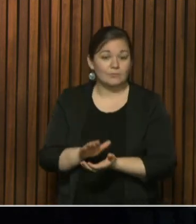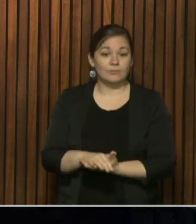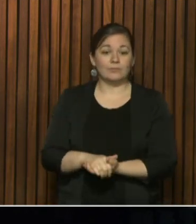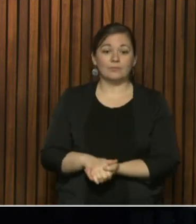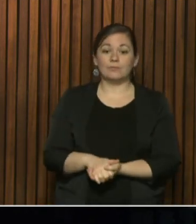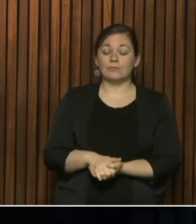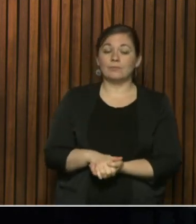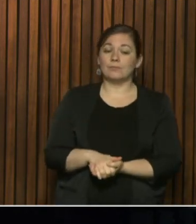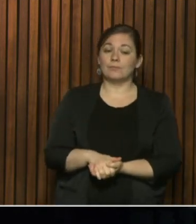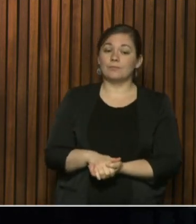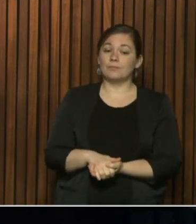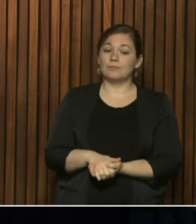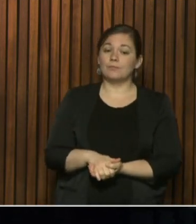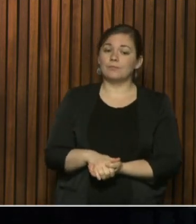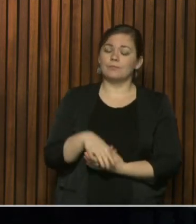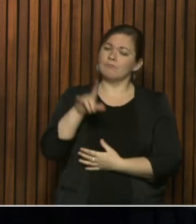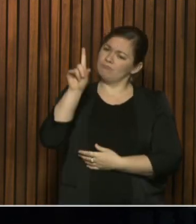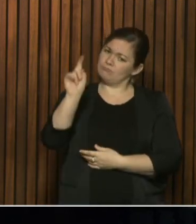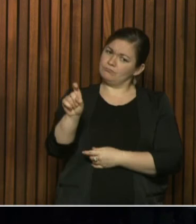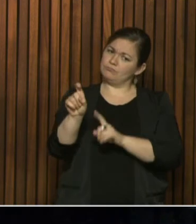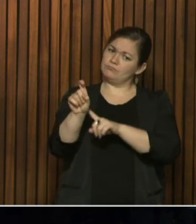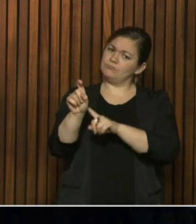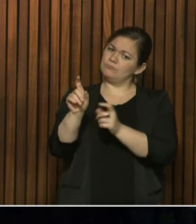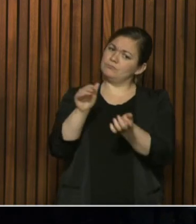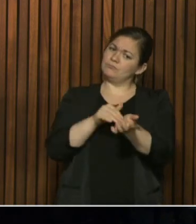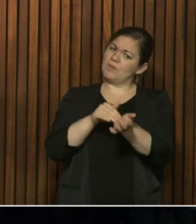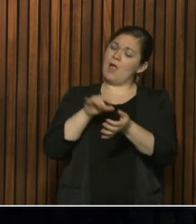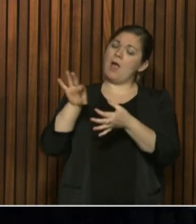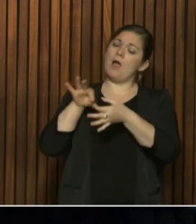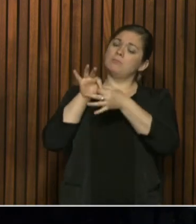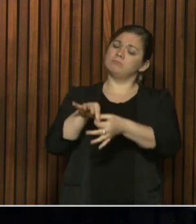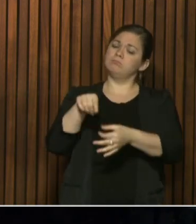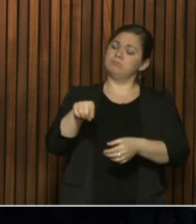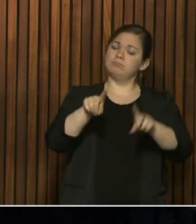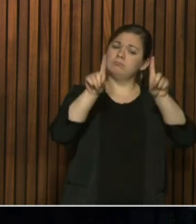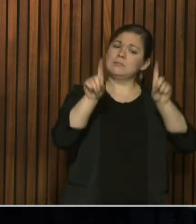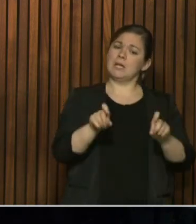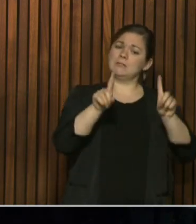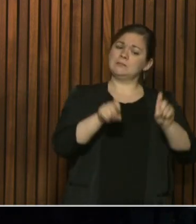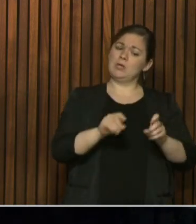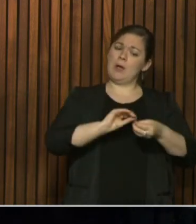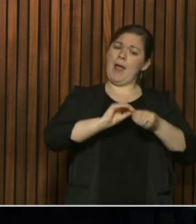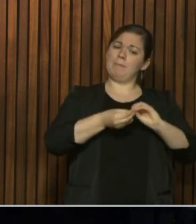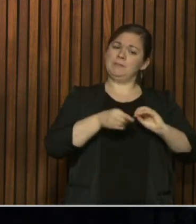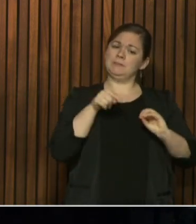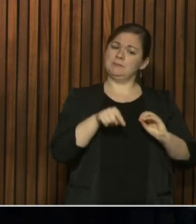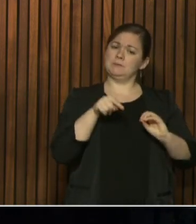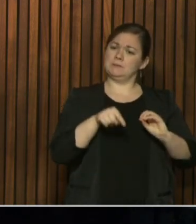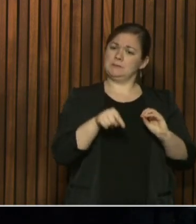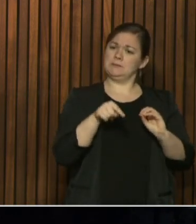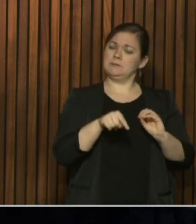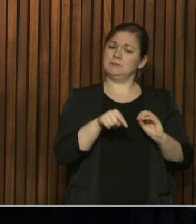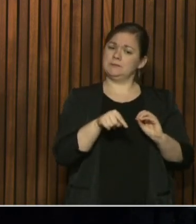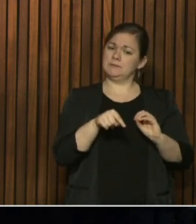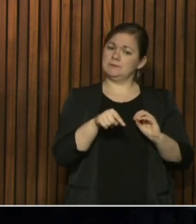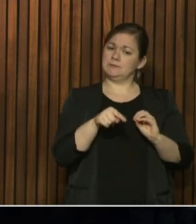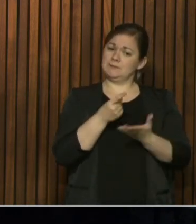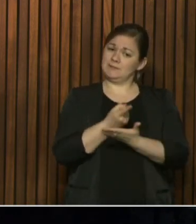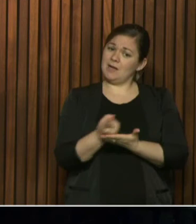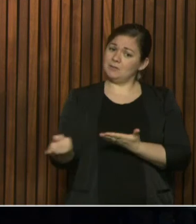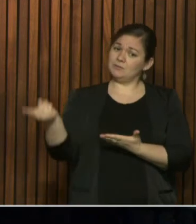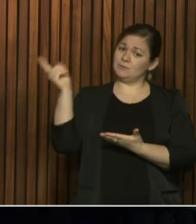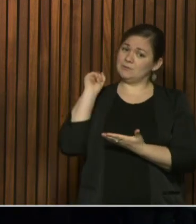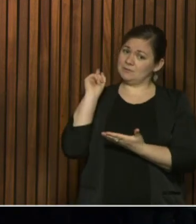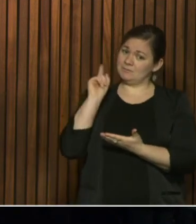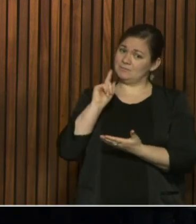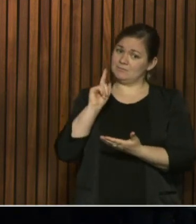I just have a question again about testing numbers, and that is we spoke last week about